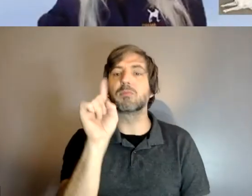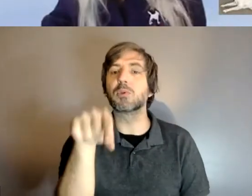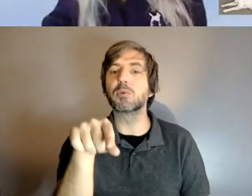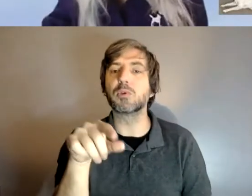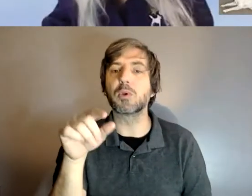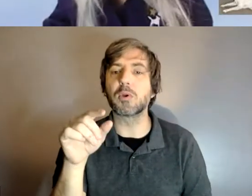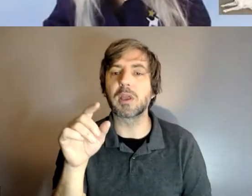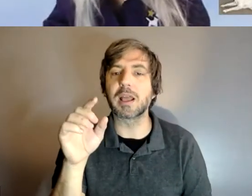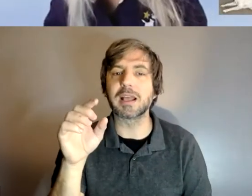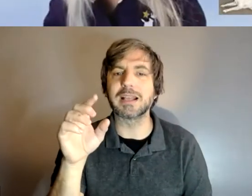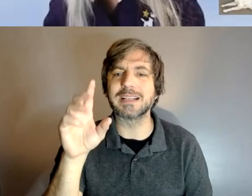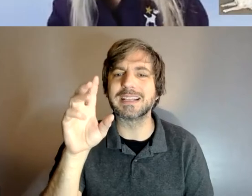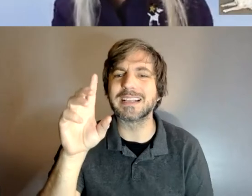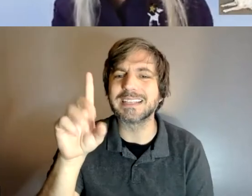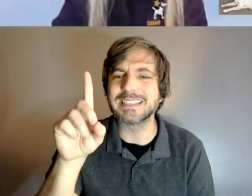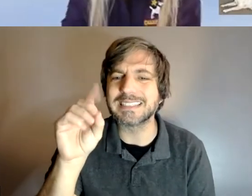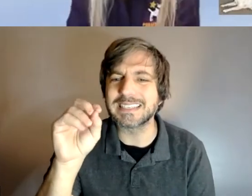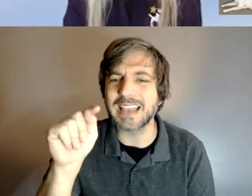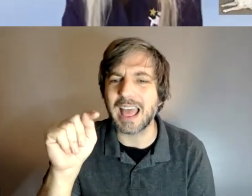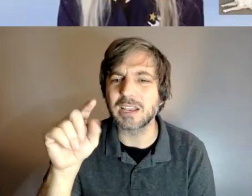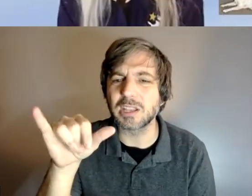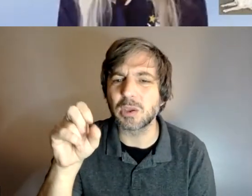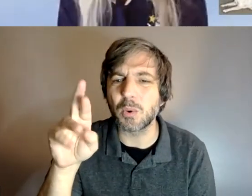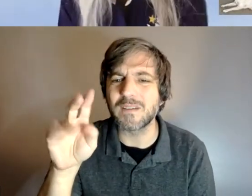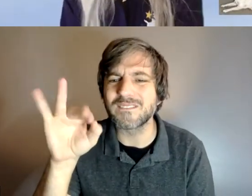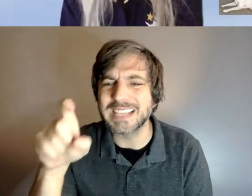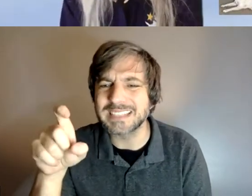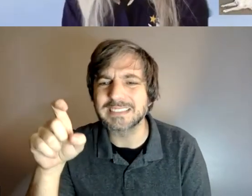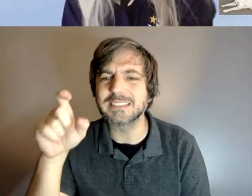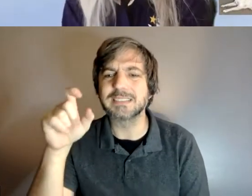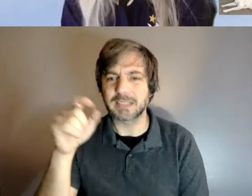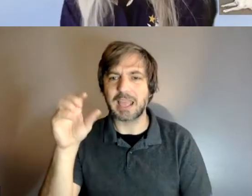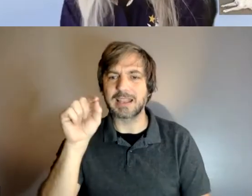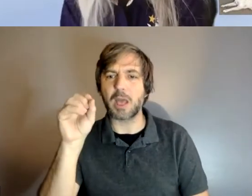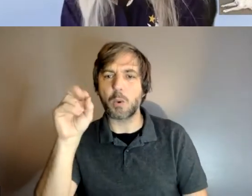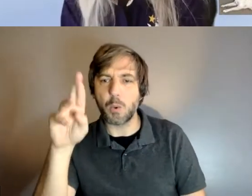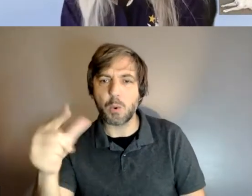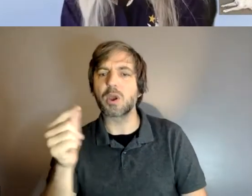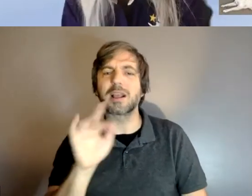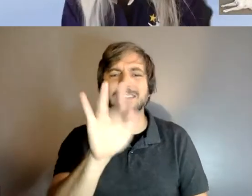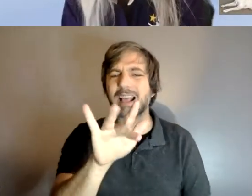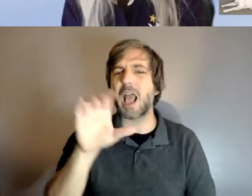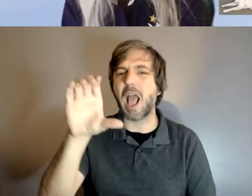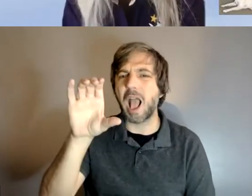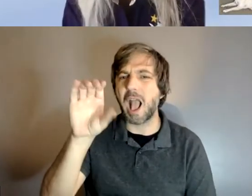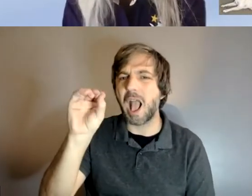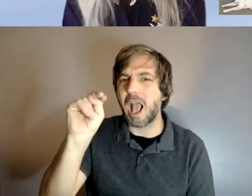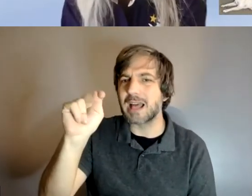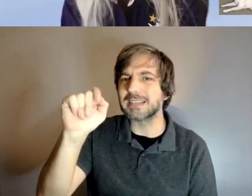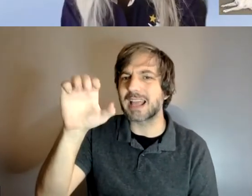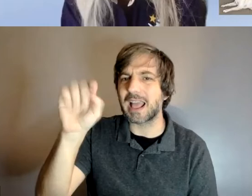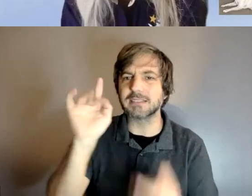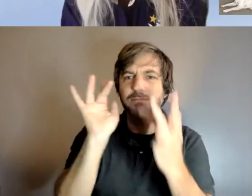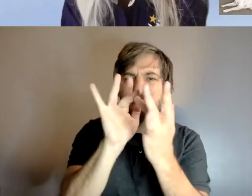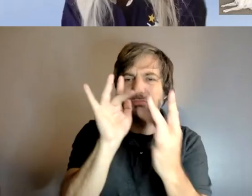six supportdogs.org hit that contact button if you if you think later on oh i really have a question for Nicole and she didn't get to it